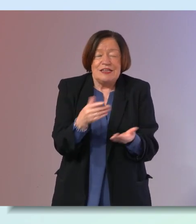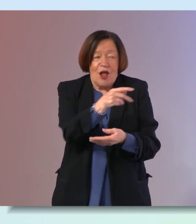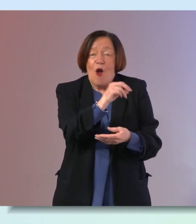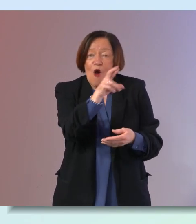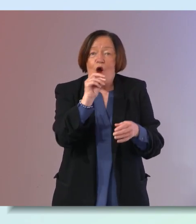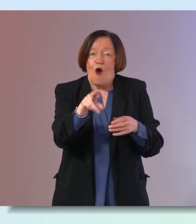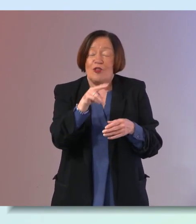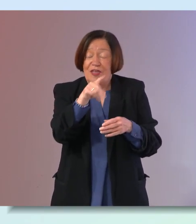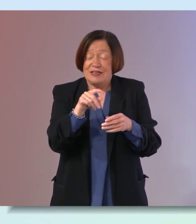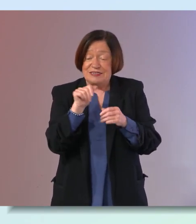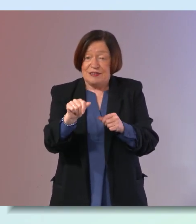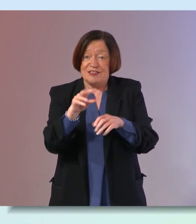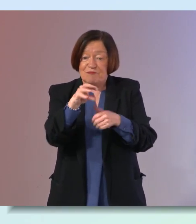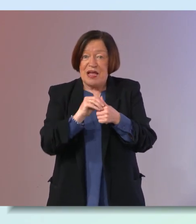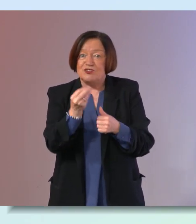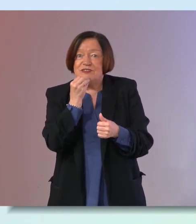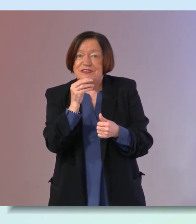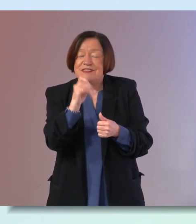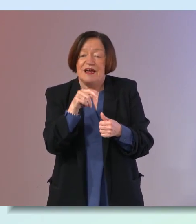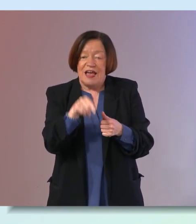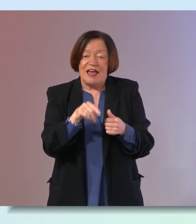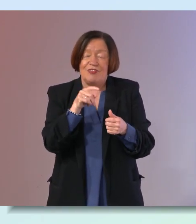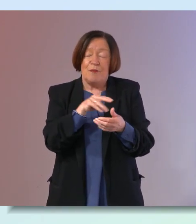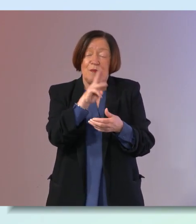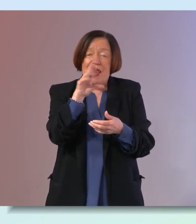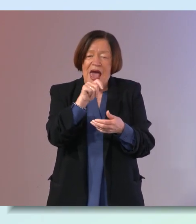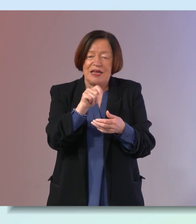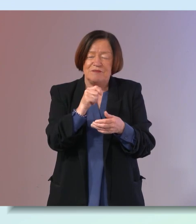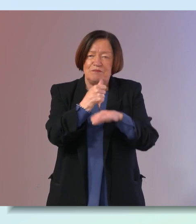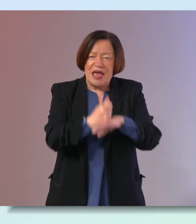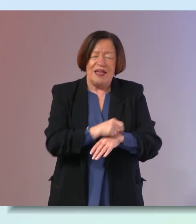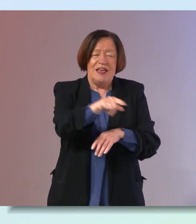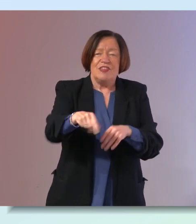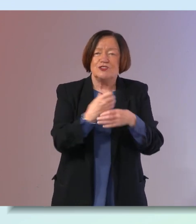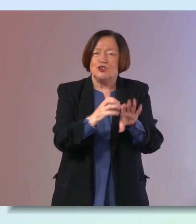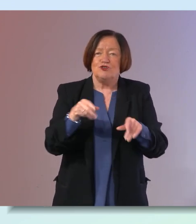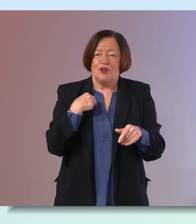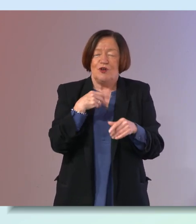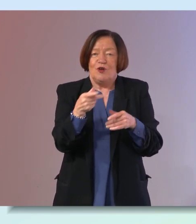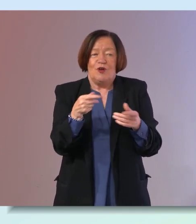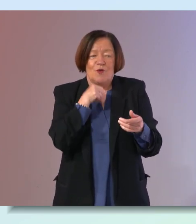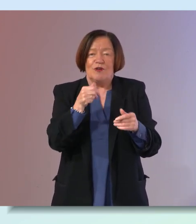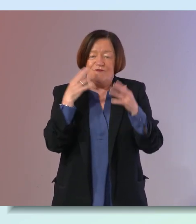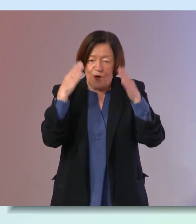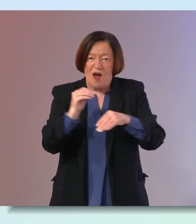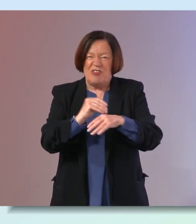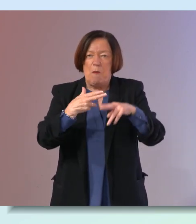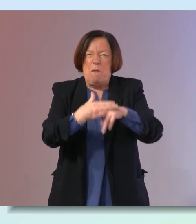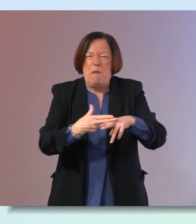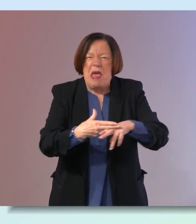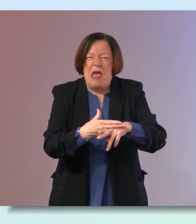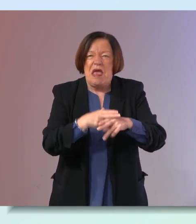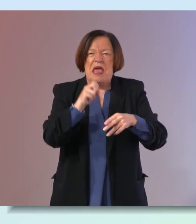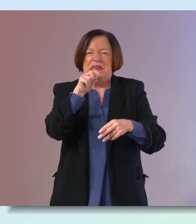mediterranean diet but also the balanced diet and plant-based in this country i feel we pile up the plate with a mate you know we put the emphasis on the